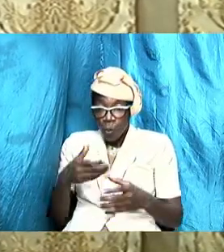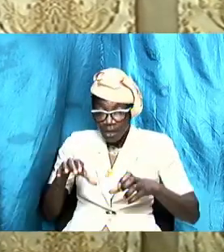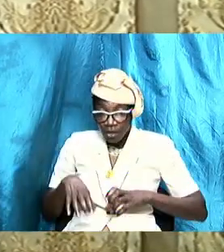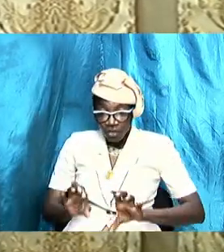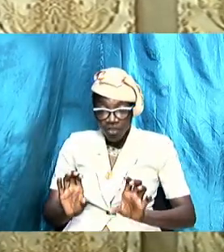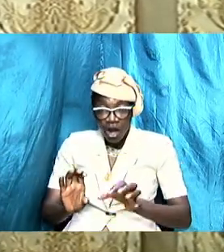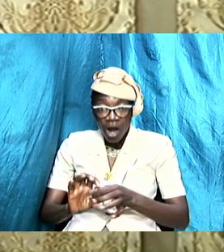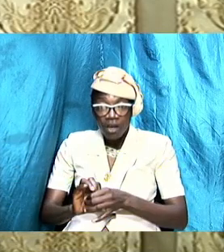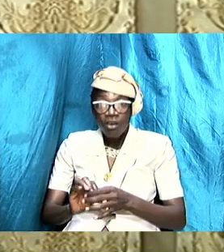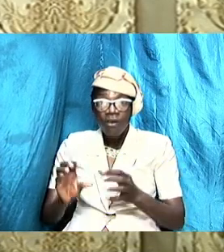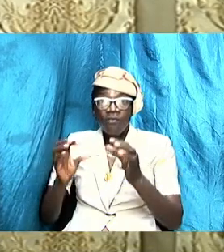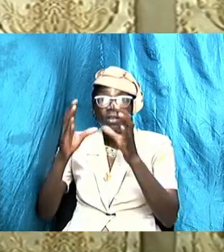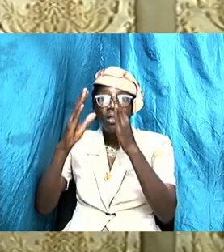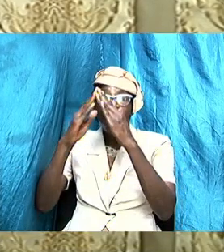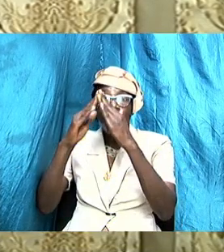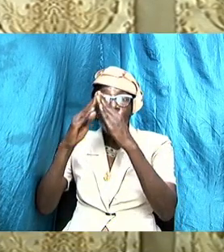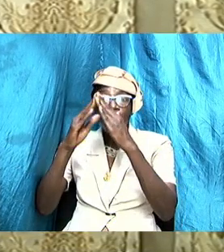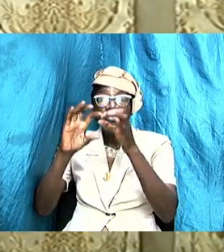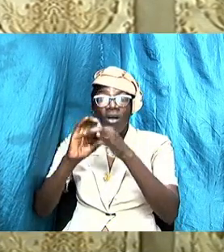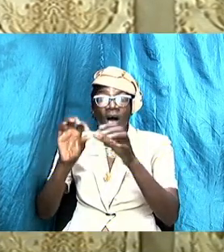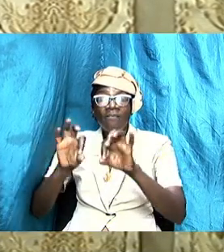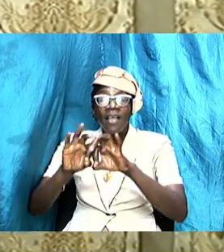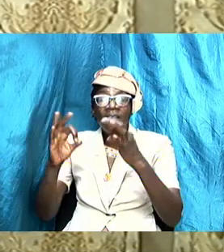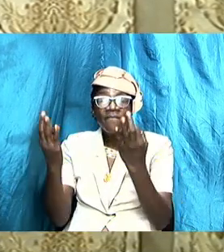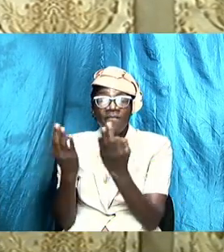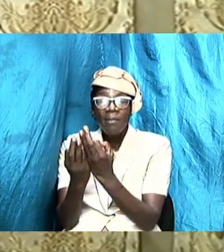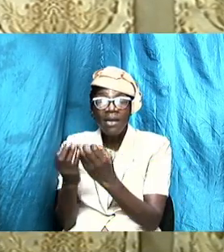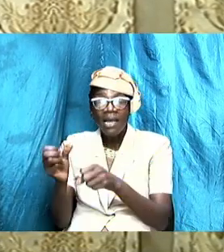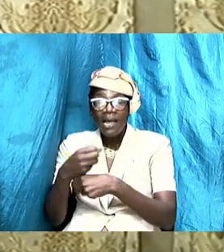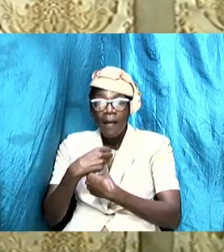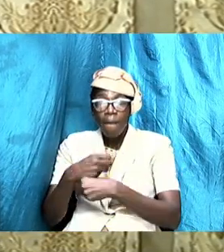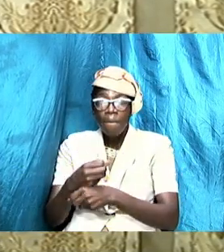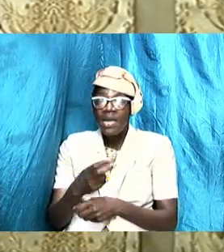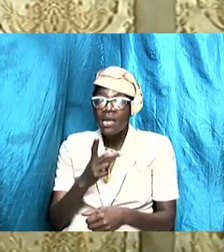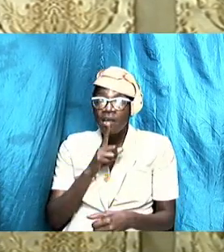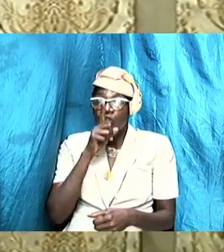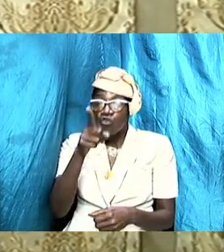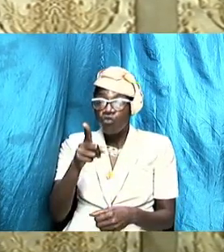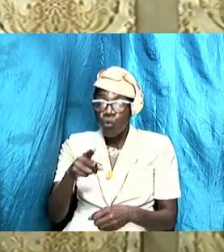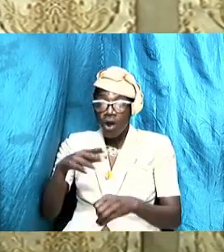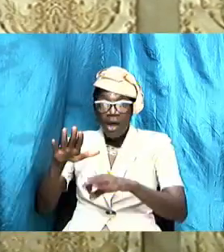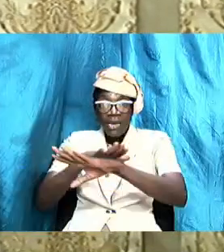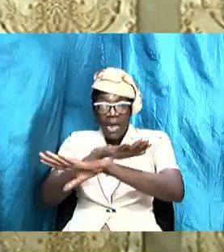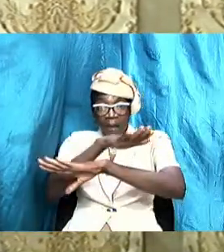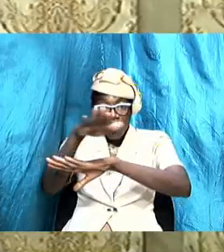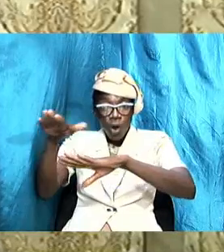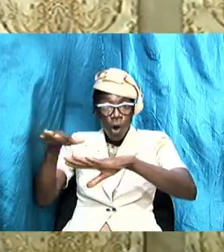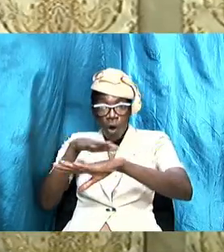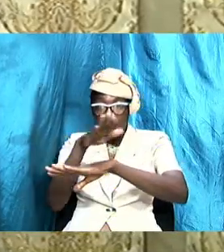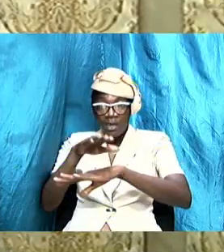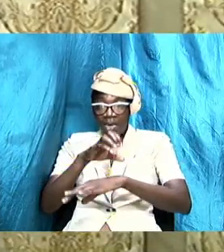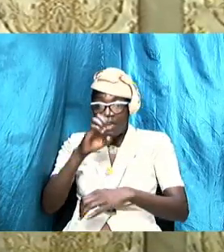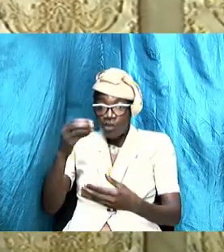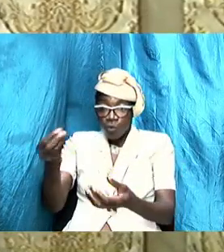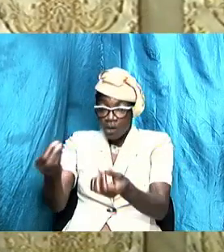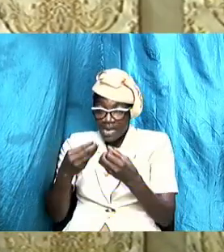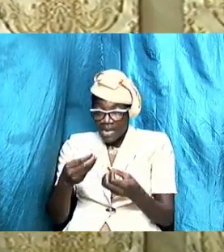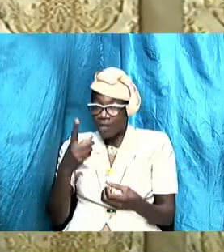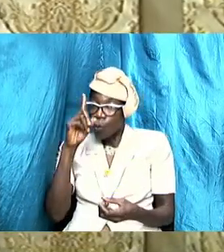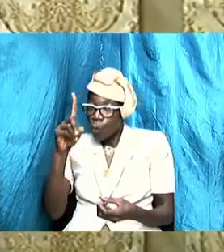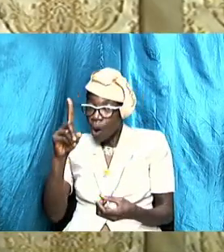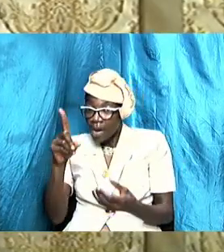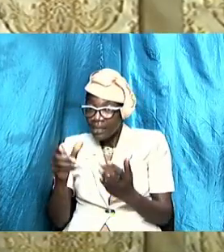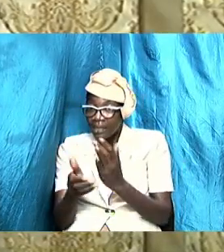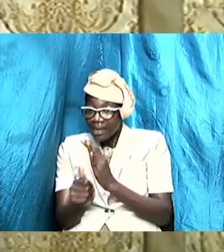the house of the family he makes sure that they're covered and even if you earn a dollar and she earns ten